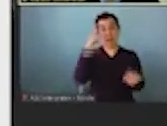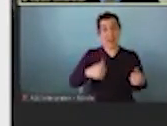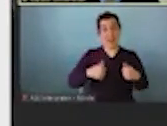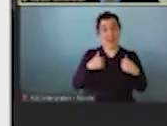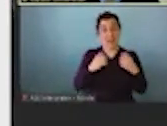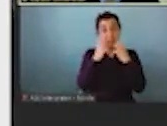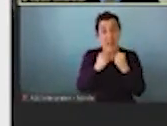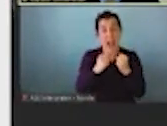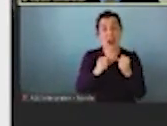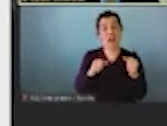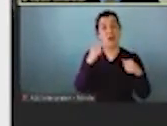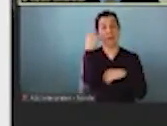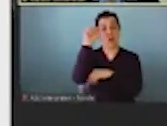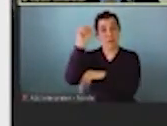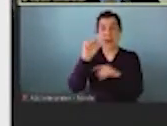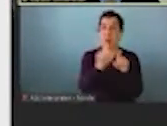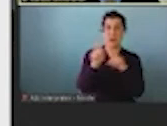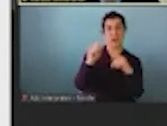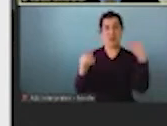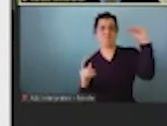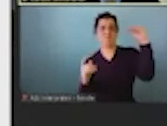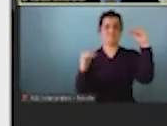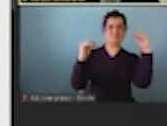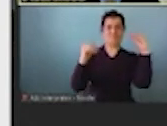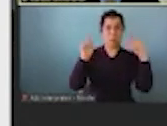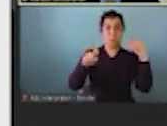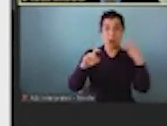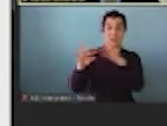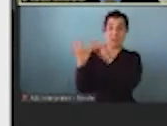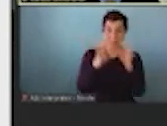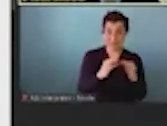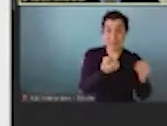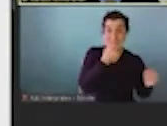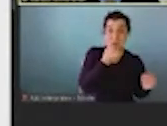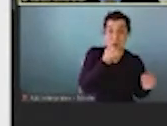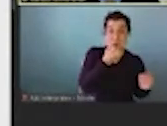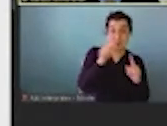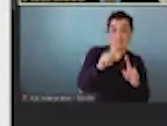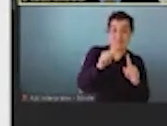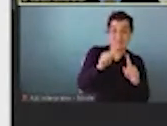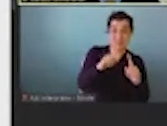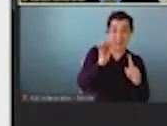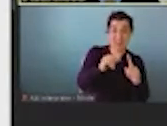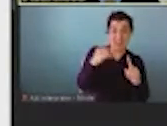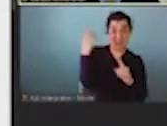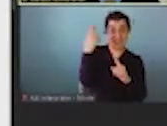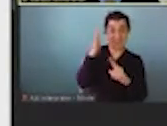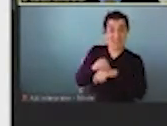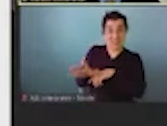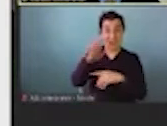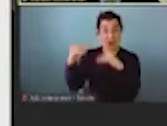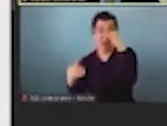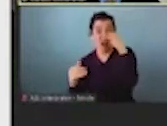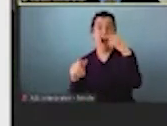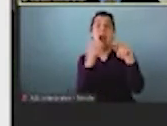importance of increasing equity in this country, we have to talk about food also as fundamental to inequity and fundamental to achieving